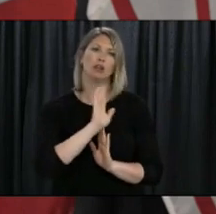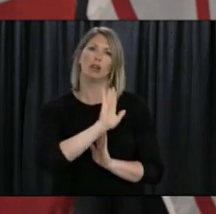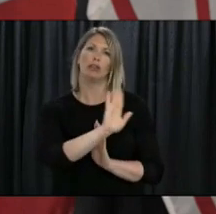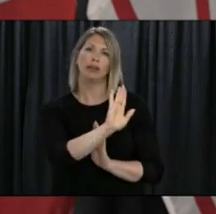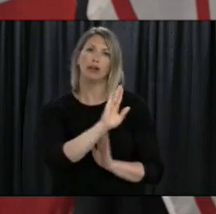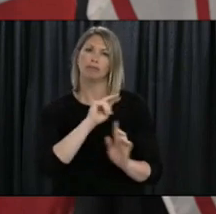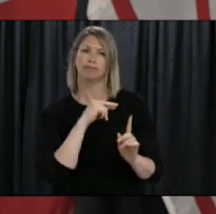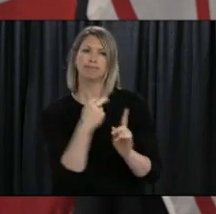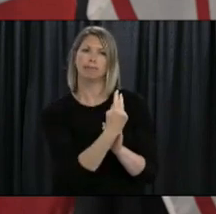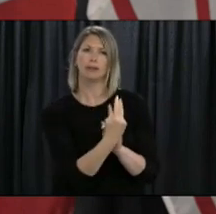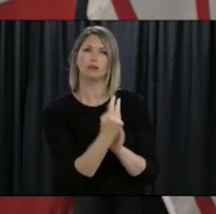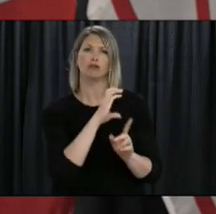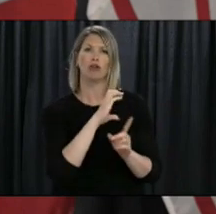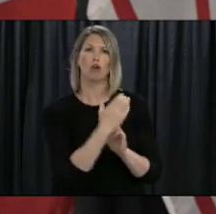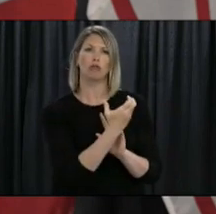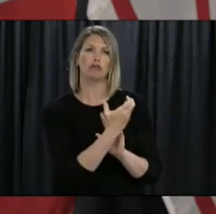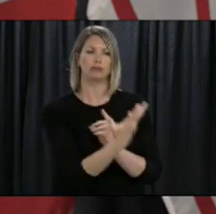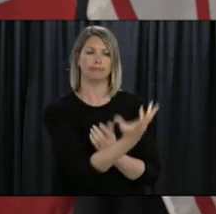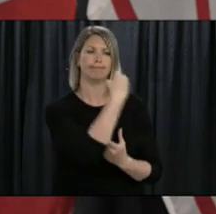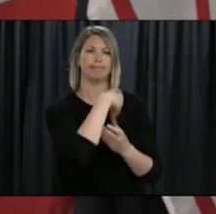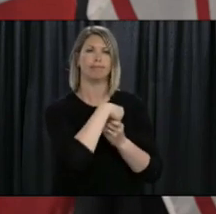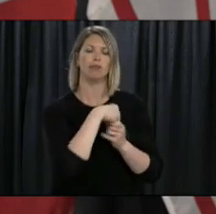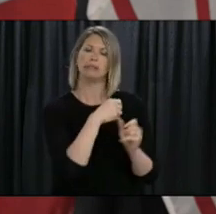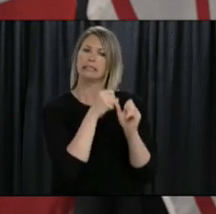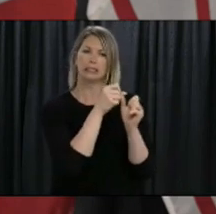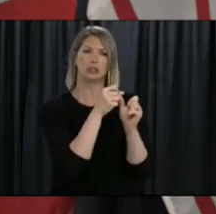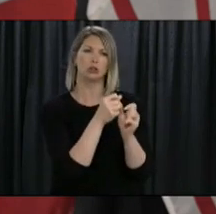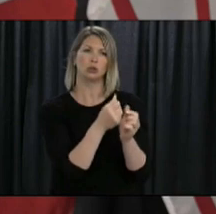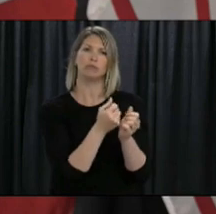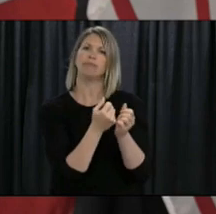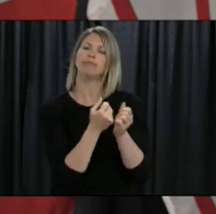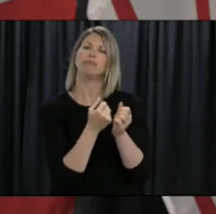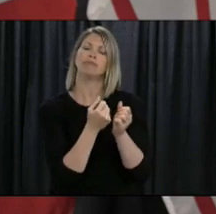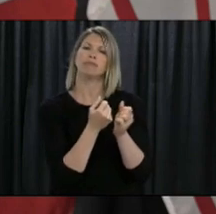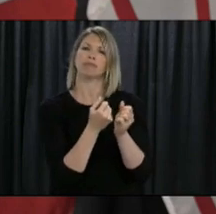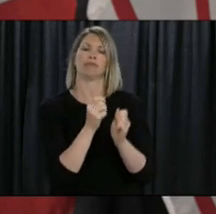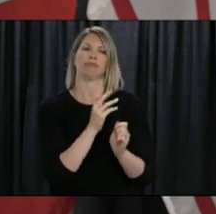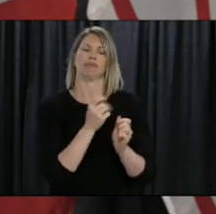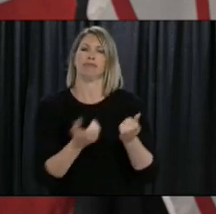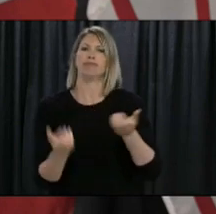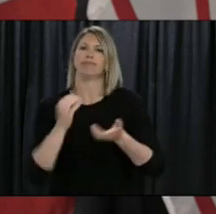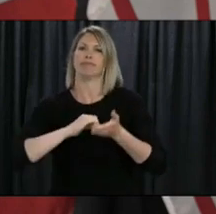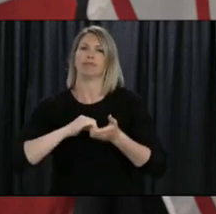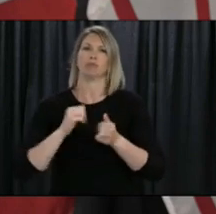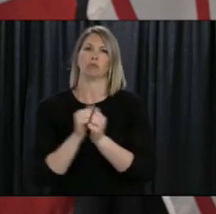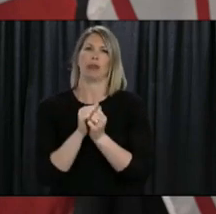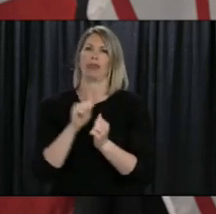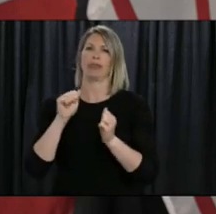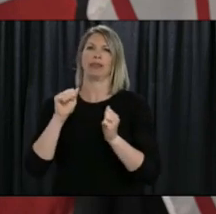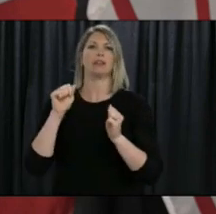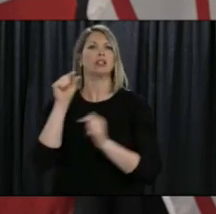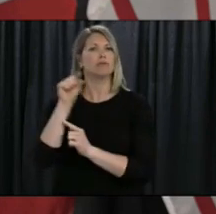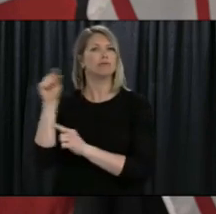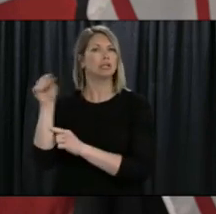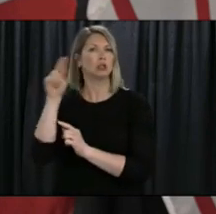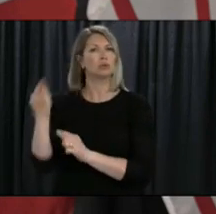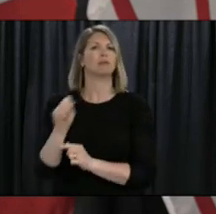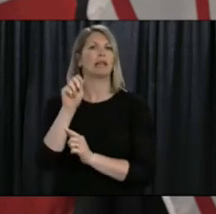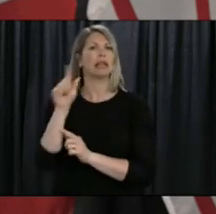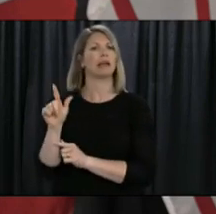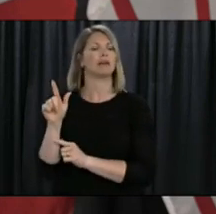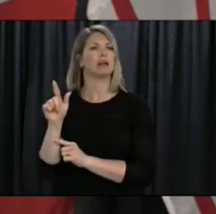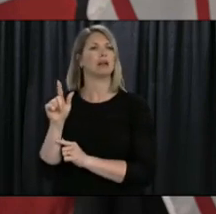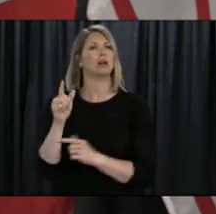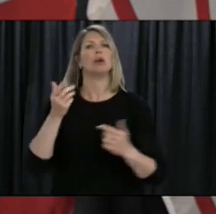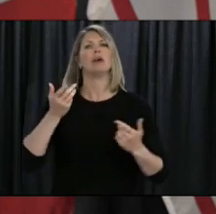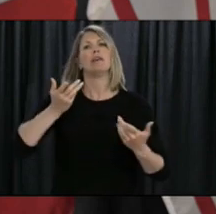then and they will continue to guide us now. We all know that it is by working together with the wisdom and the traditional knowledge